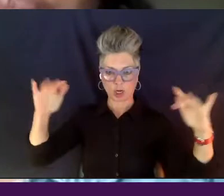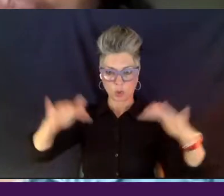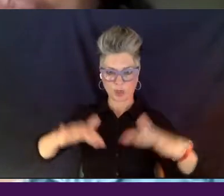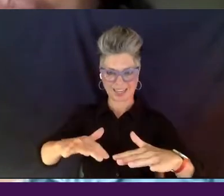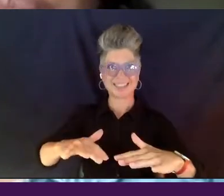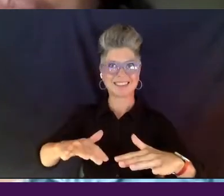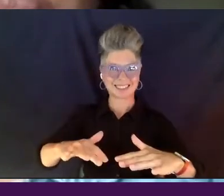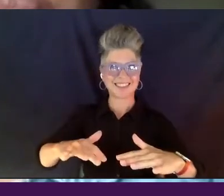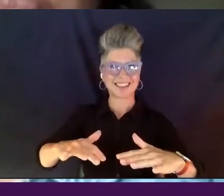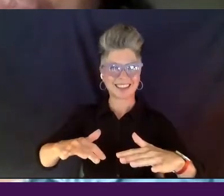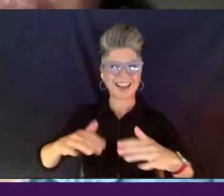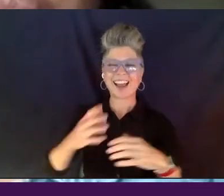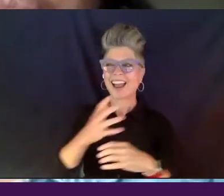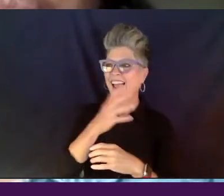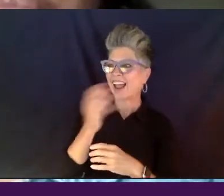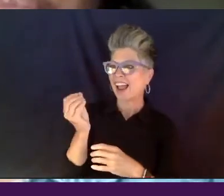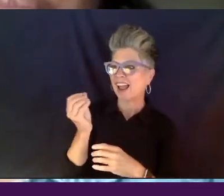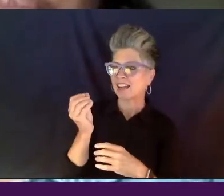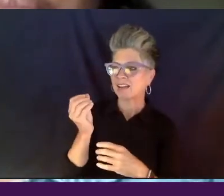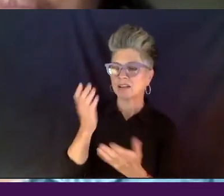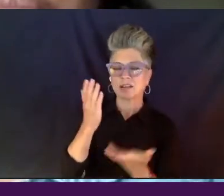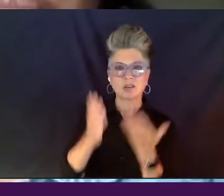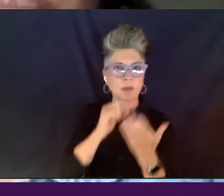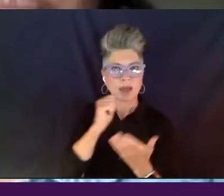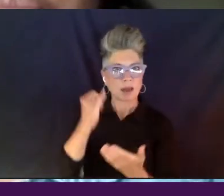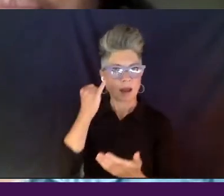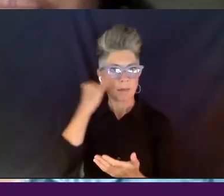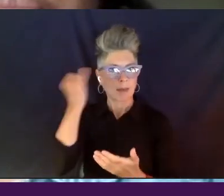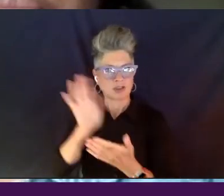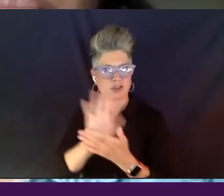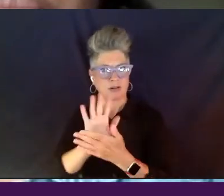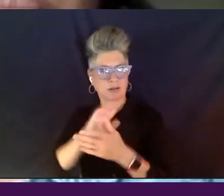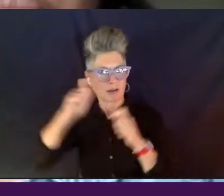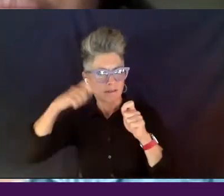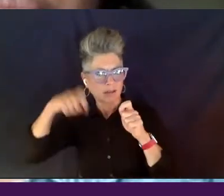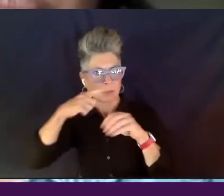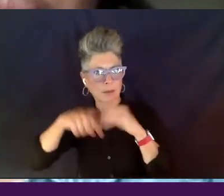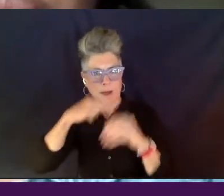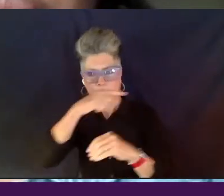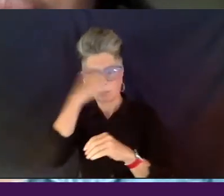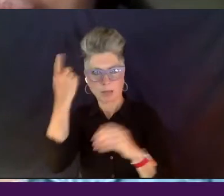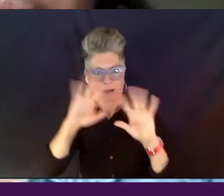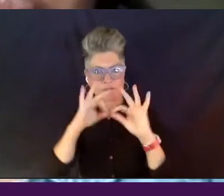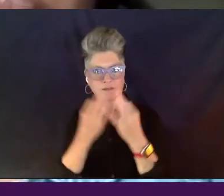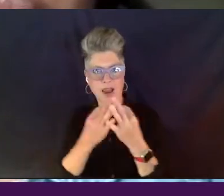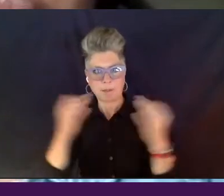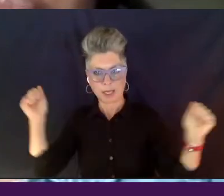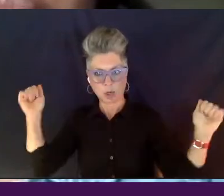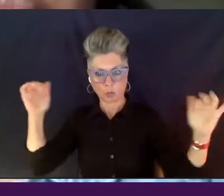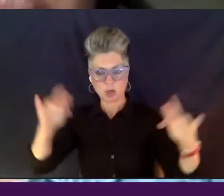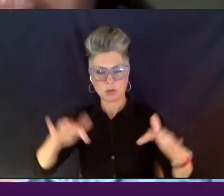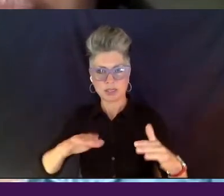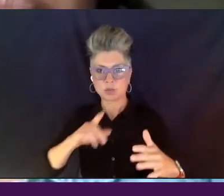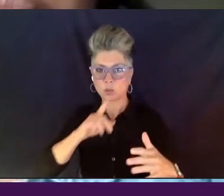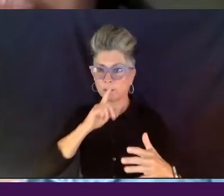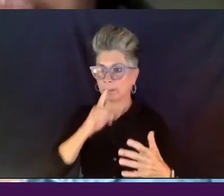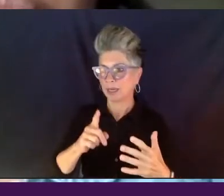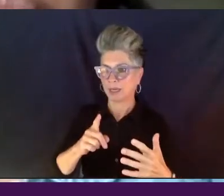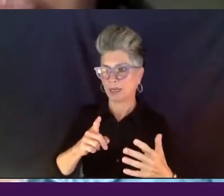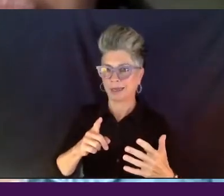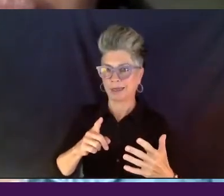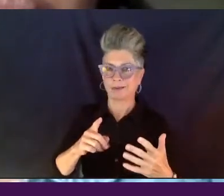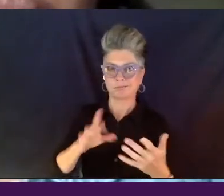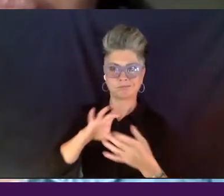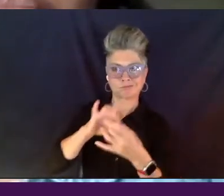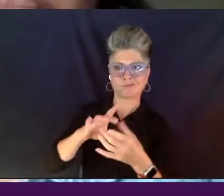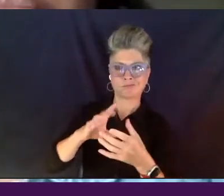you know, one might not imagine that a black film about Black family reunions would be a science related topic, um, you know,